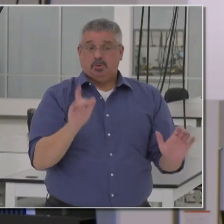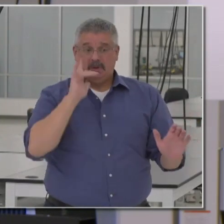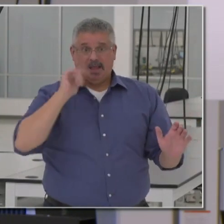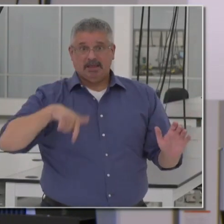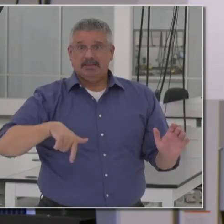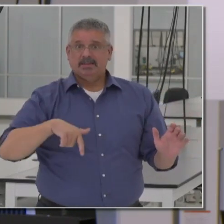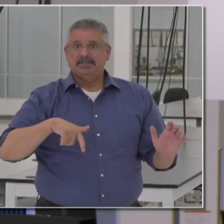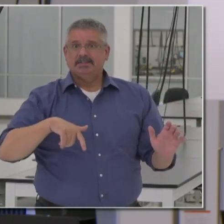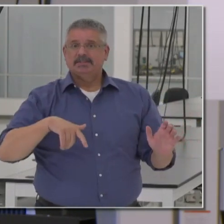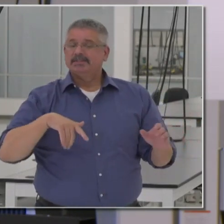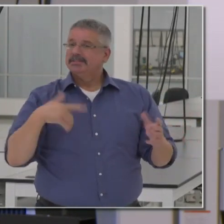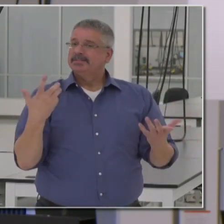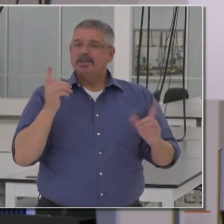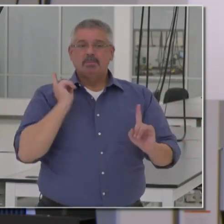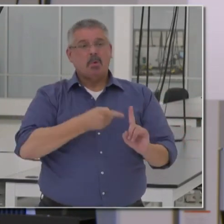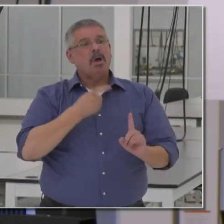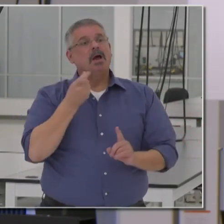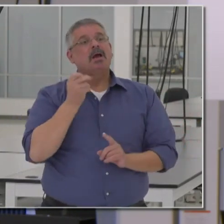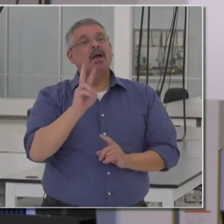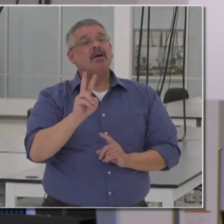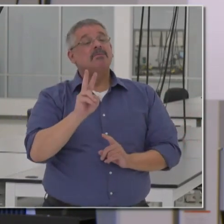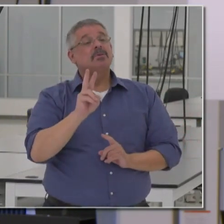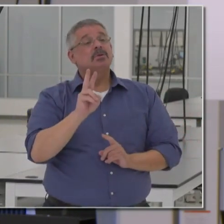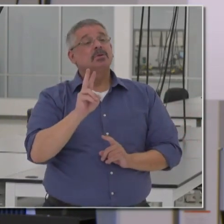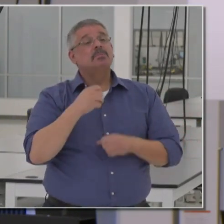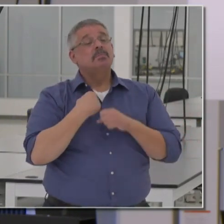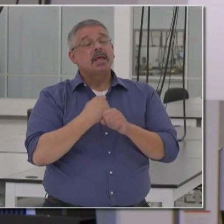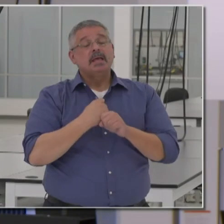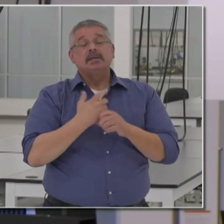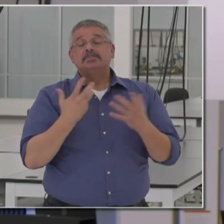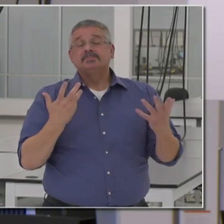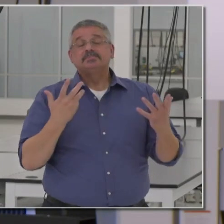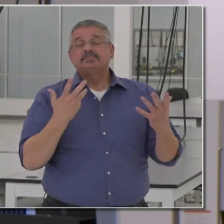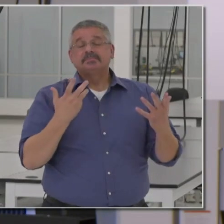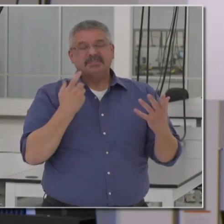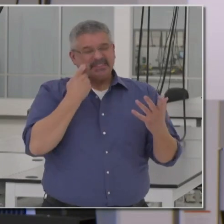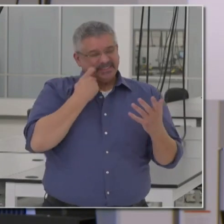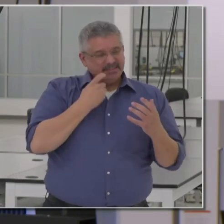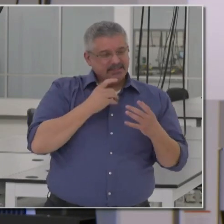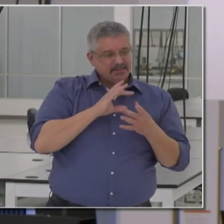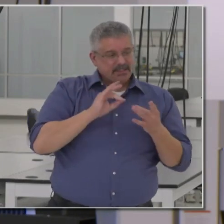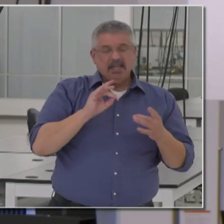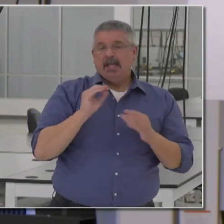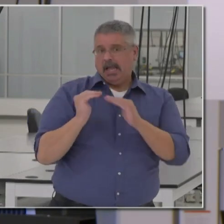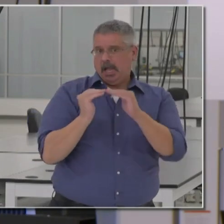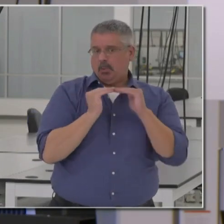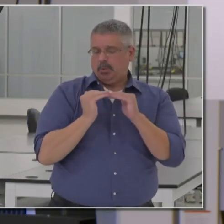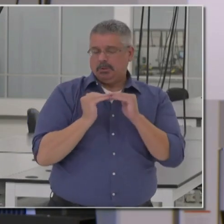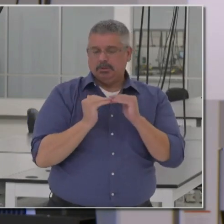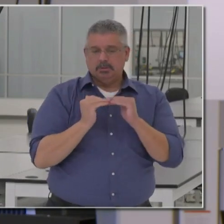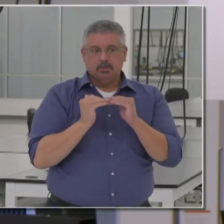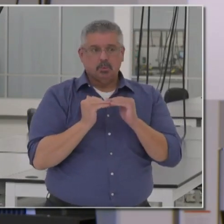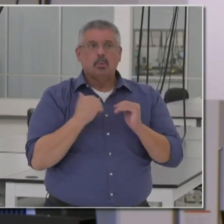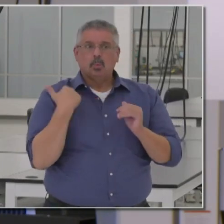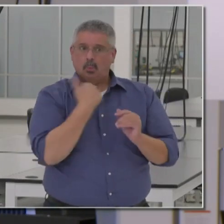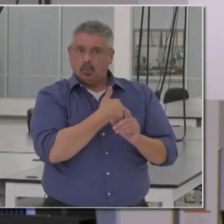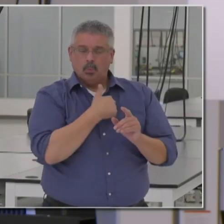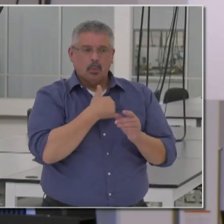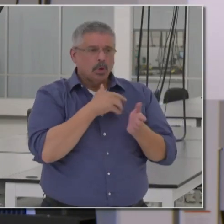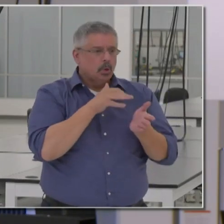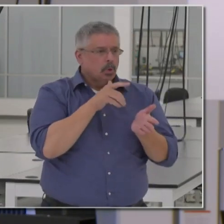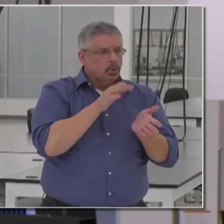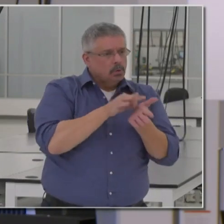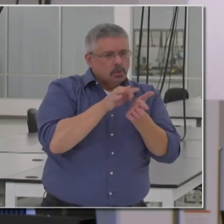this speaks to the point that the government, governor made, uh, towards the end around equity. We've been tracking the